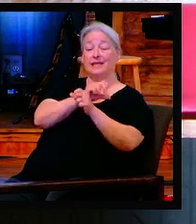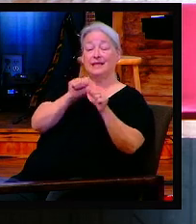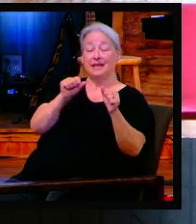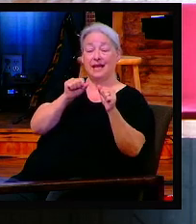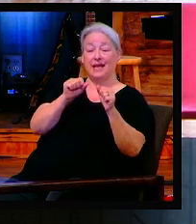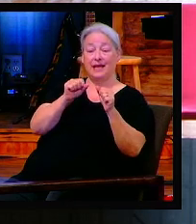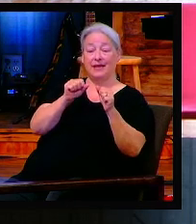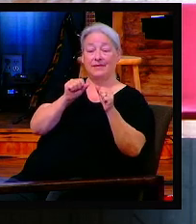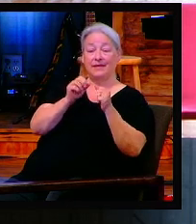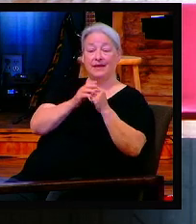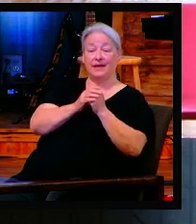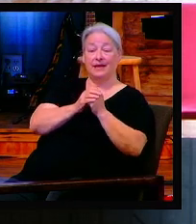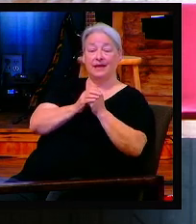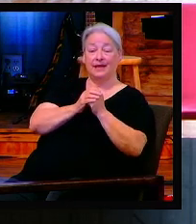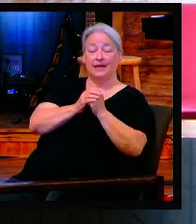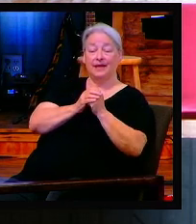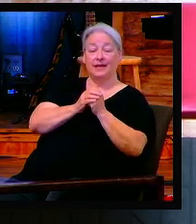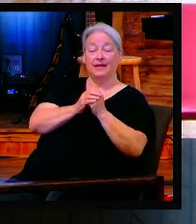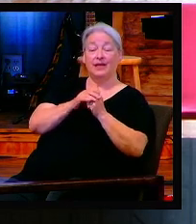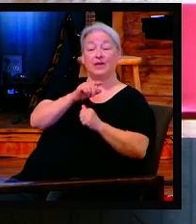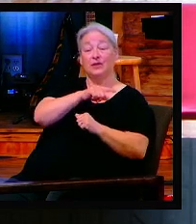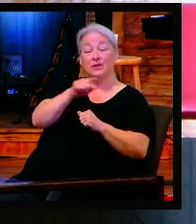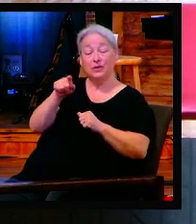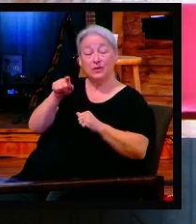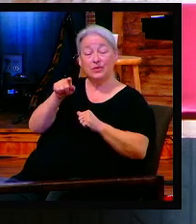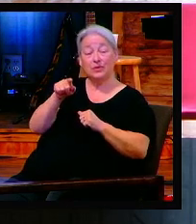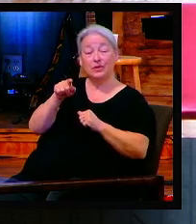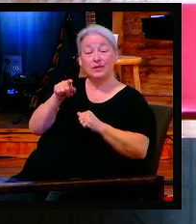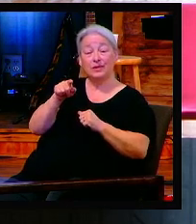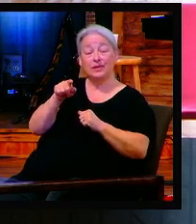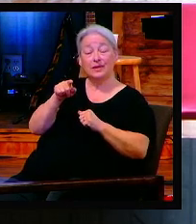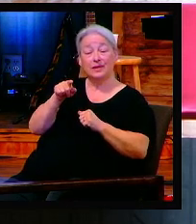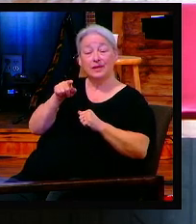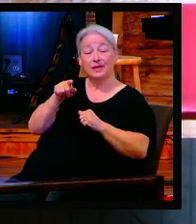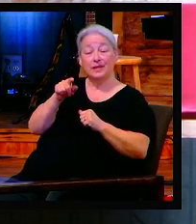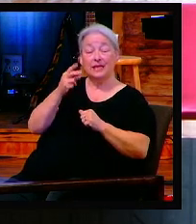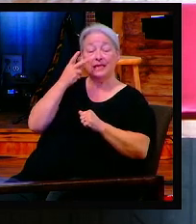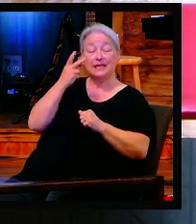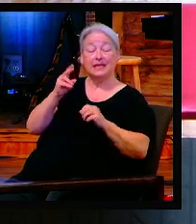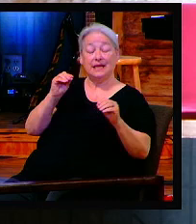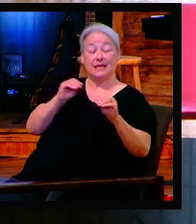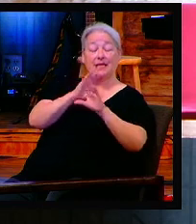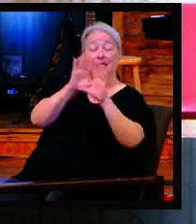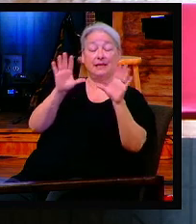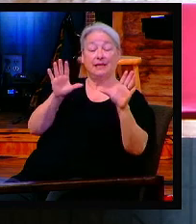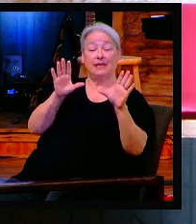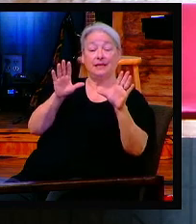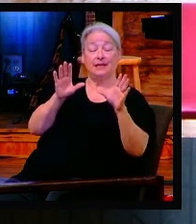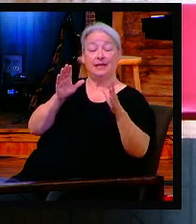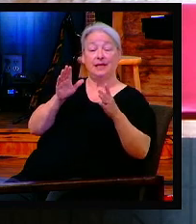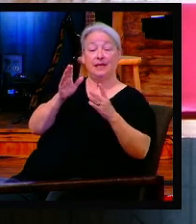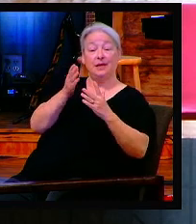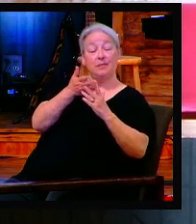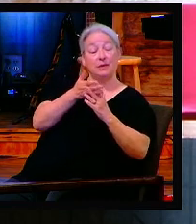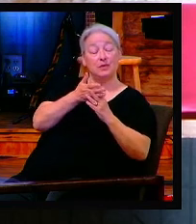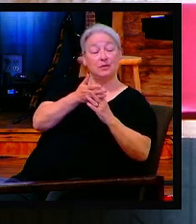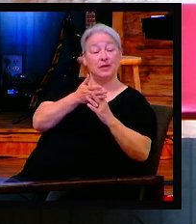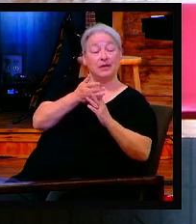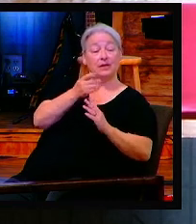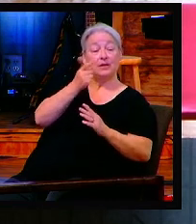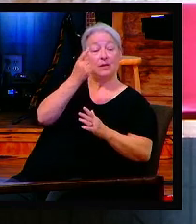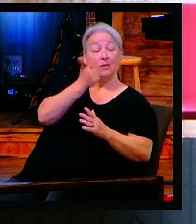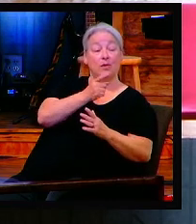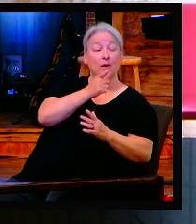between the righteous and the wicked, between one who serves God and one who does not serve him. I pray you're in the first one. Amen.